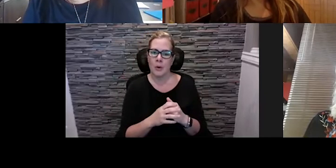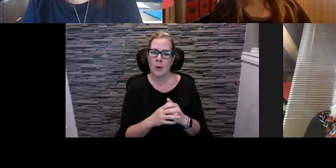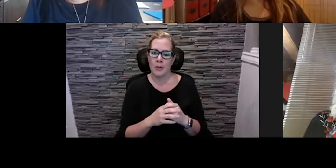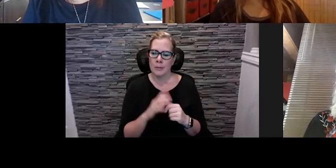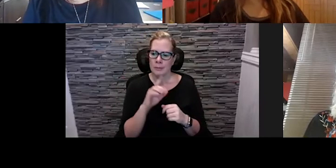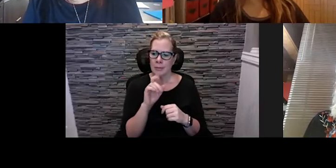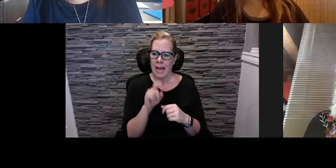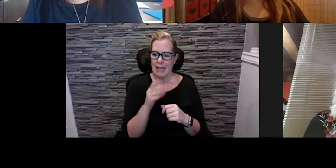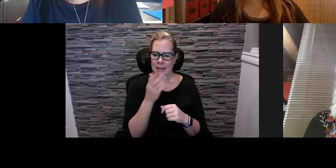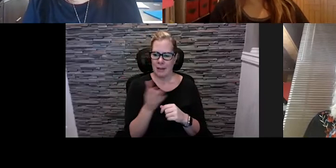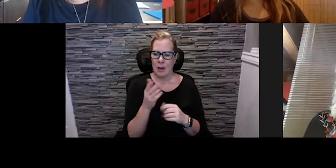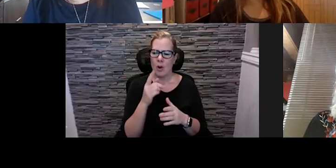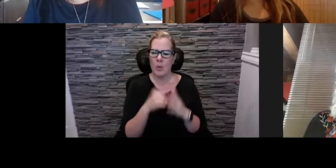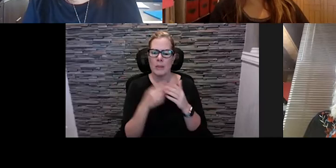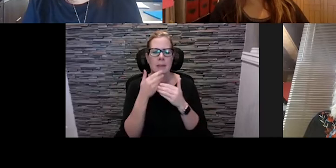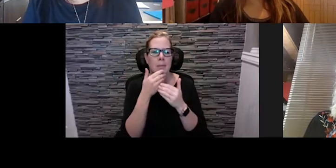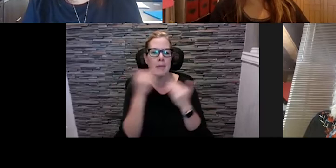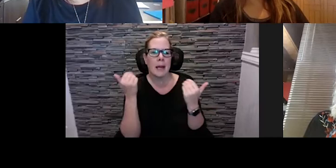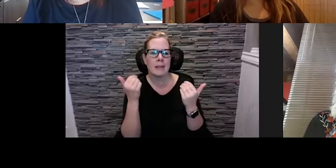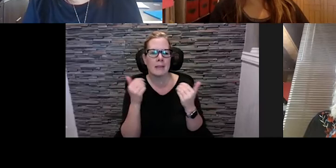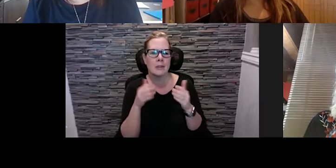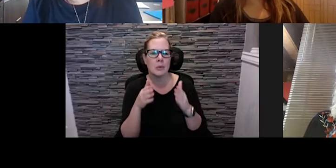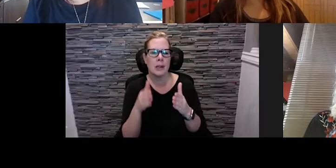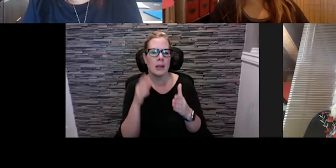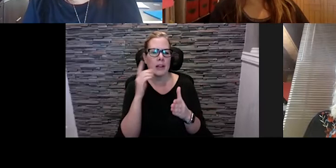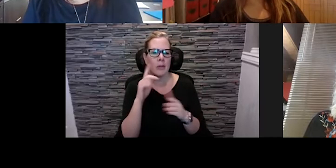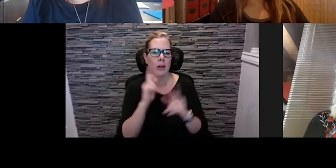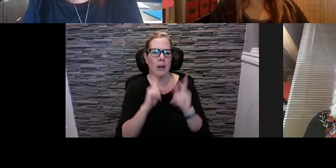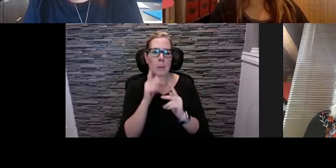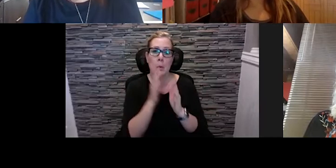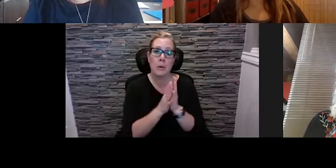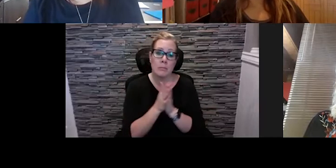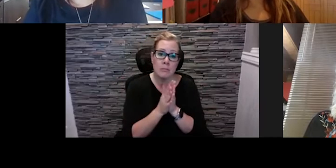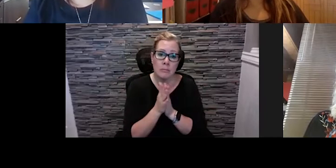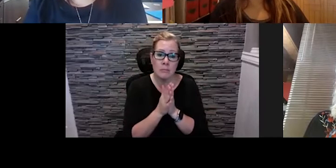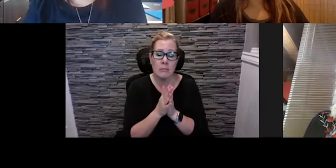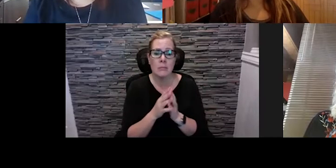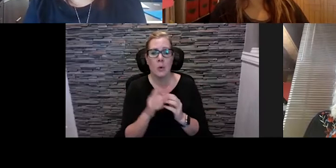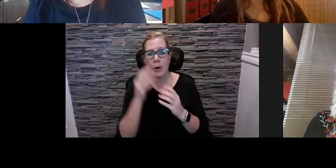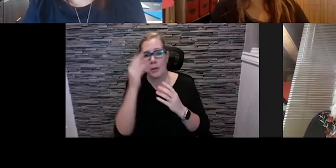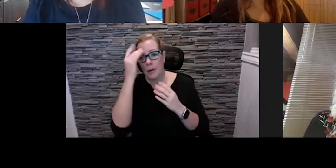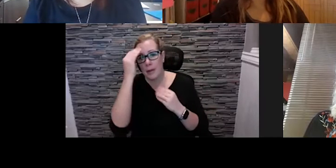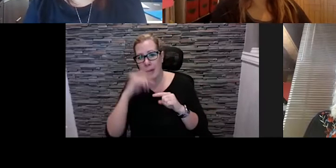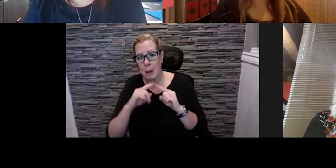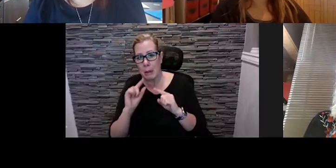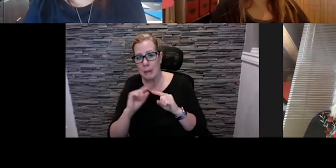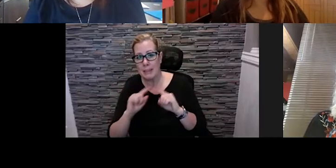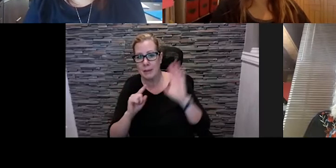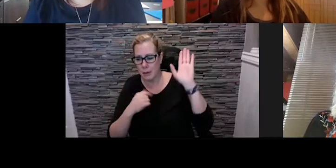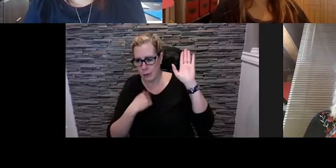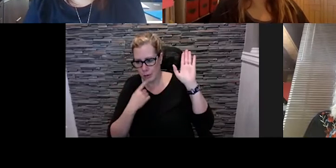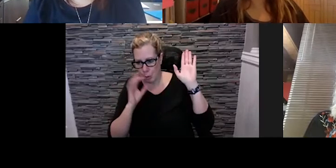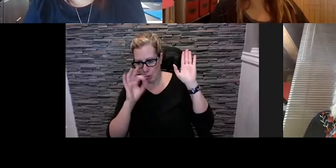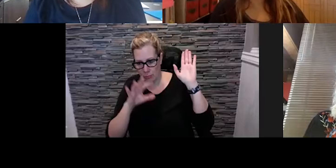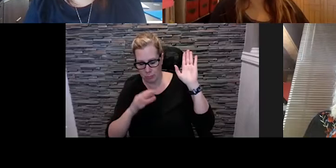is the best way for folks who are interested and they are thinking of things to do differently and I will do a plug here. If you want to get